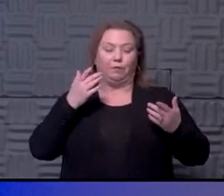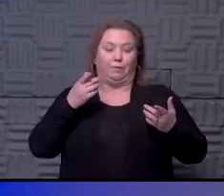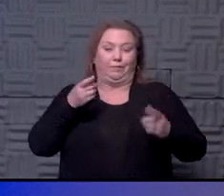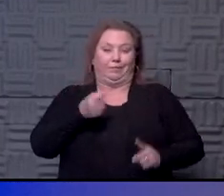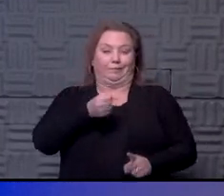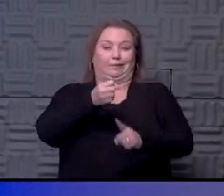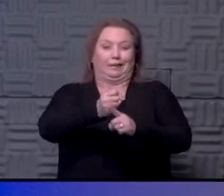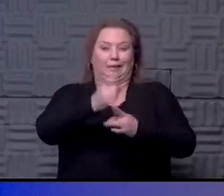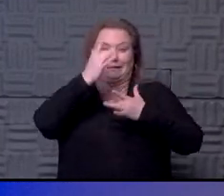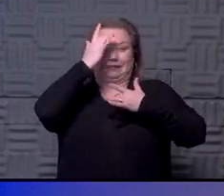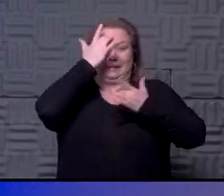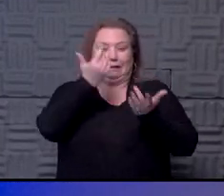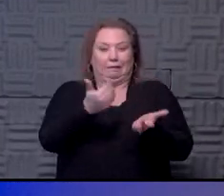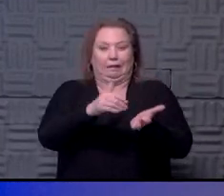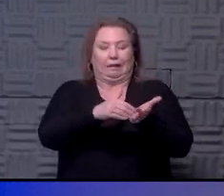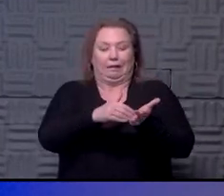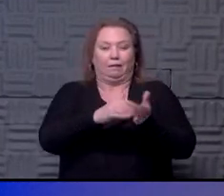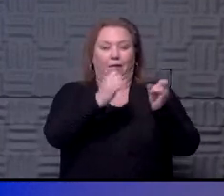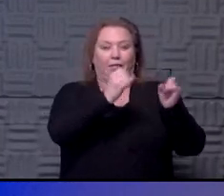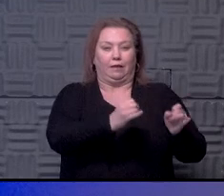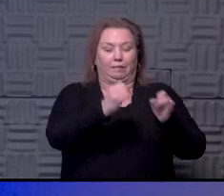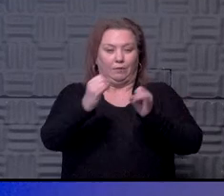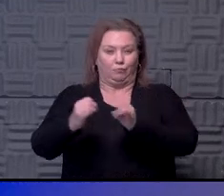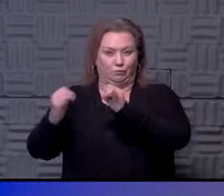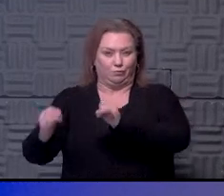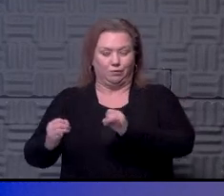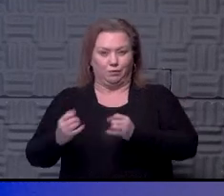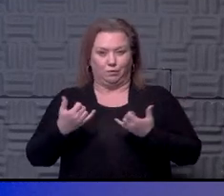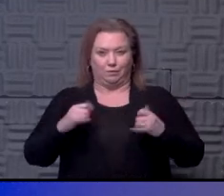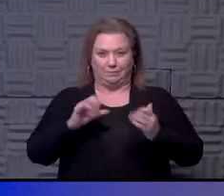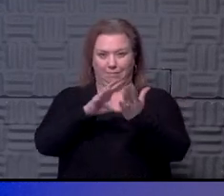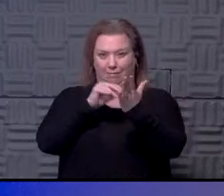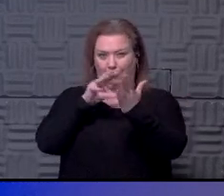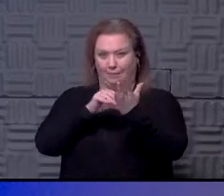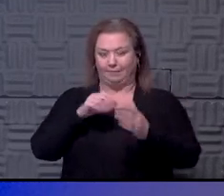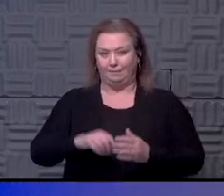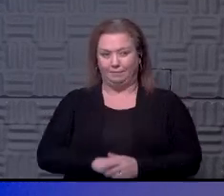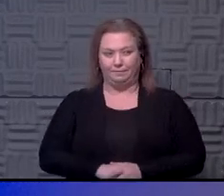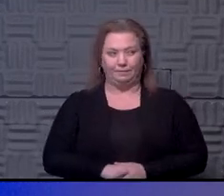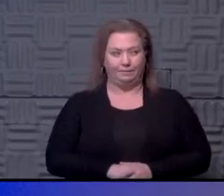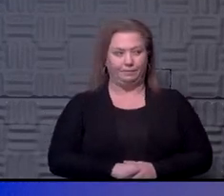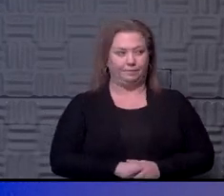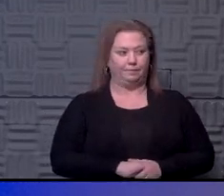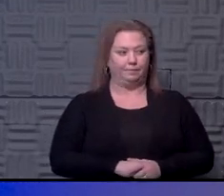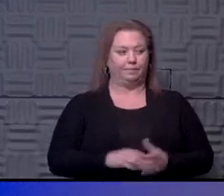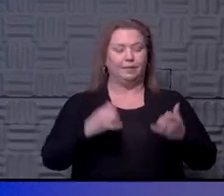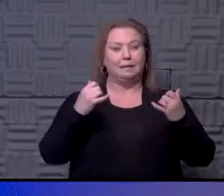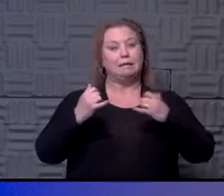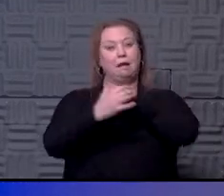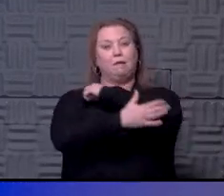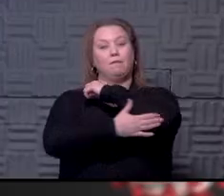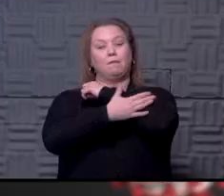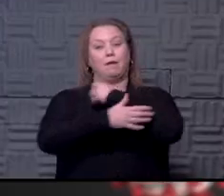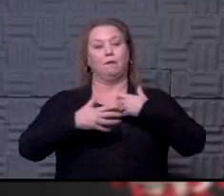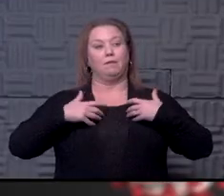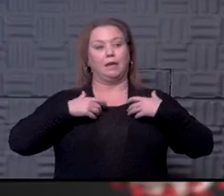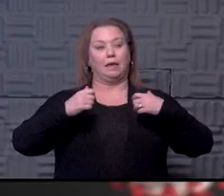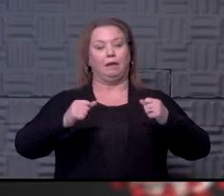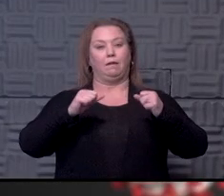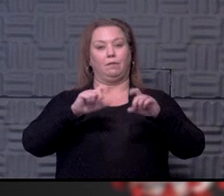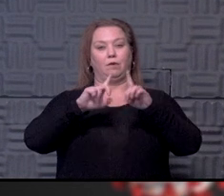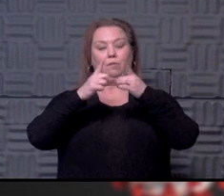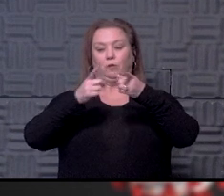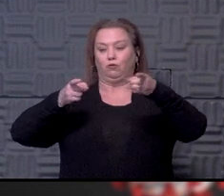get reinfection on the individual level. So, we are still learning that. Now that county health departments have control of the